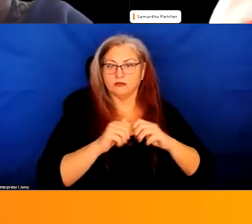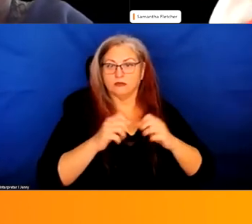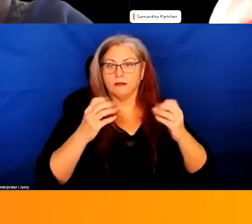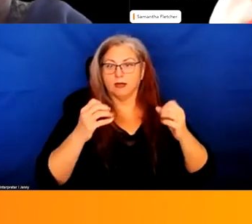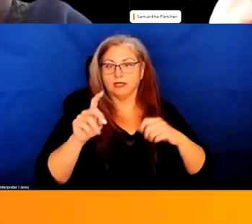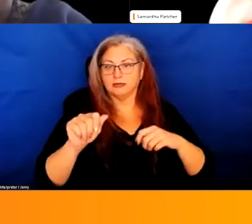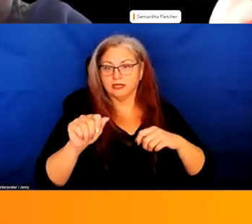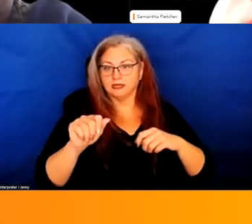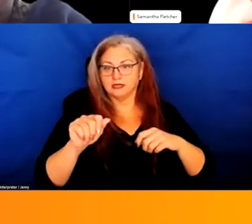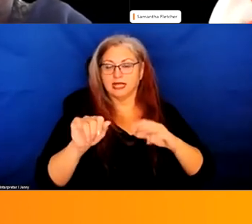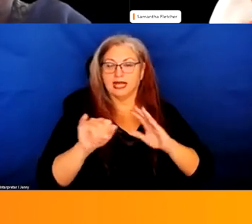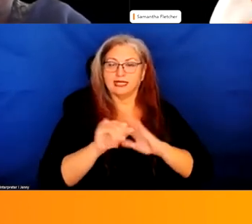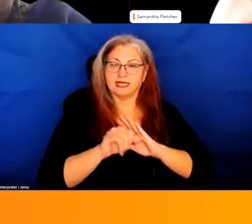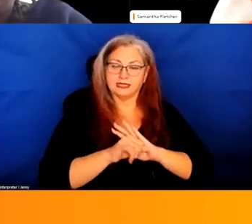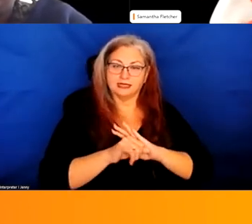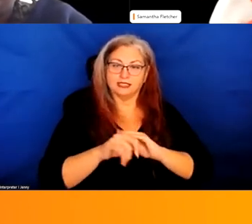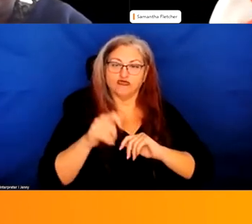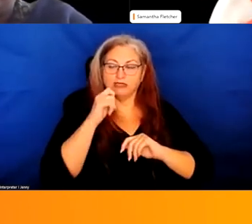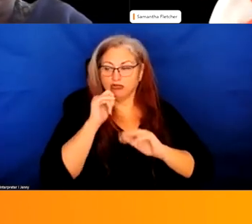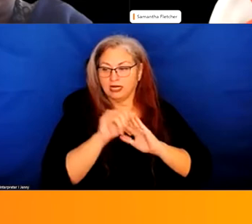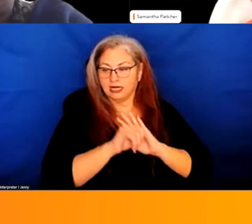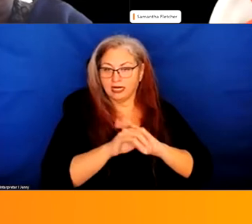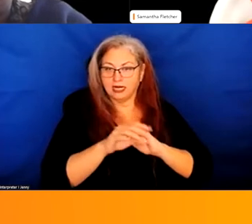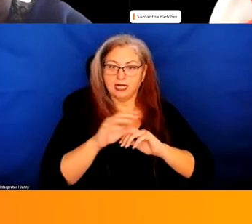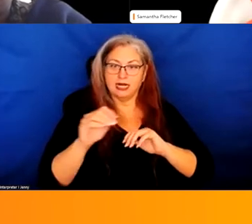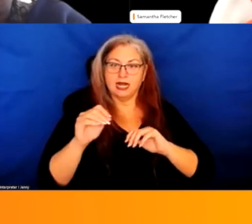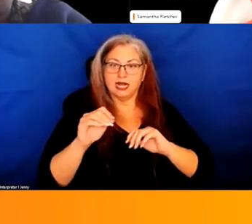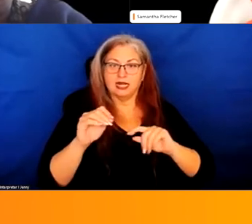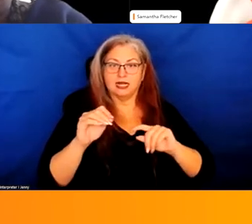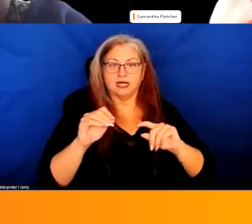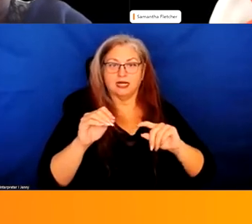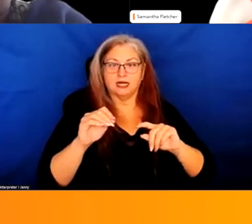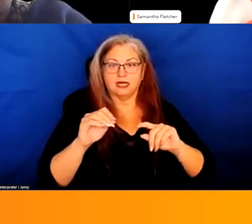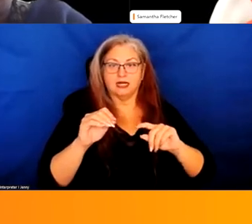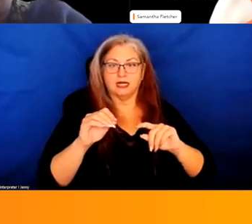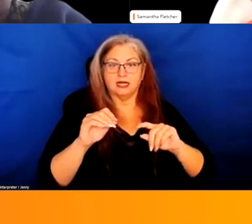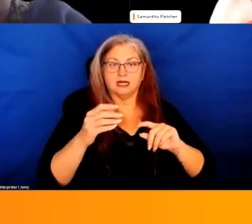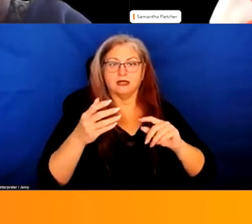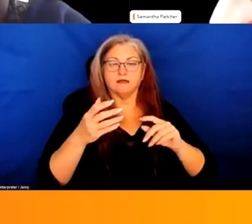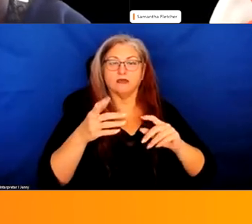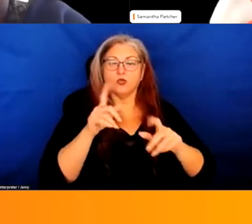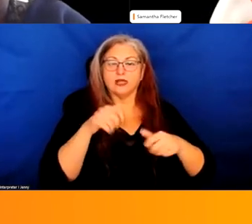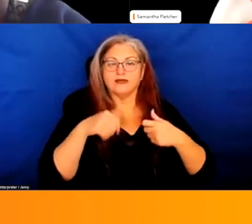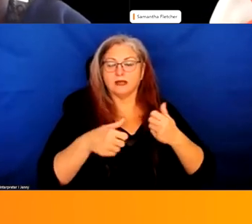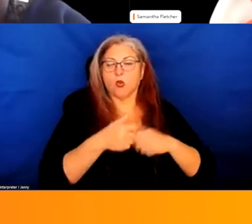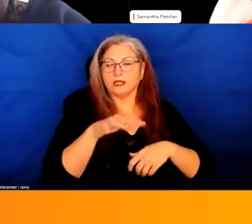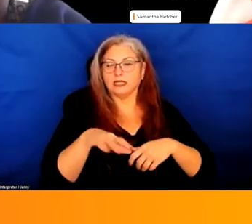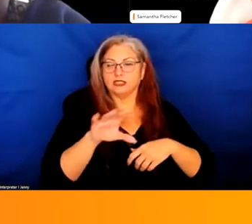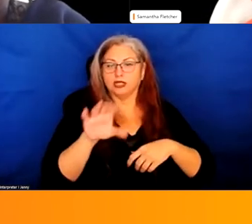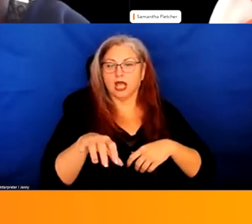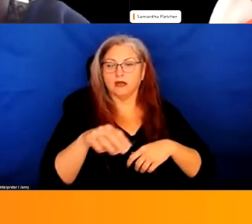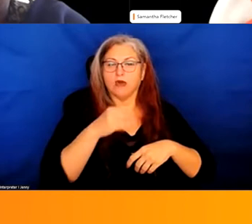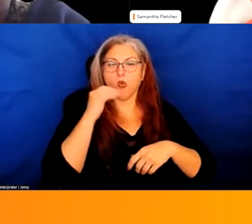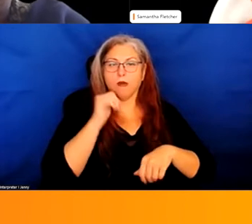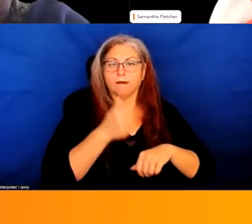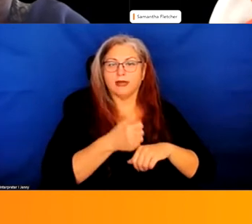identities, racial identities, and from across the city of Chicago, mostly home base on